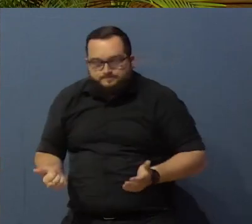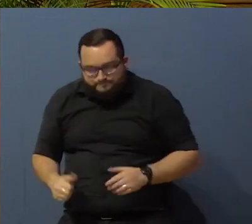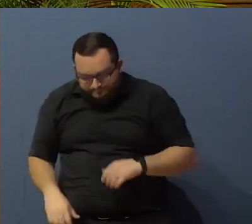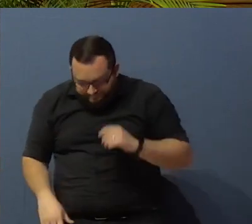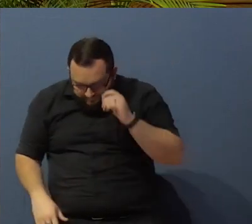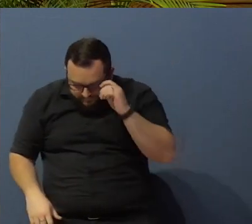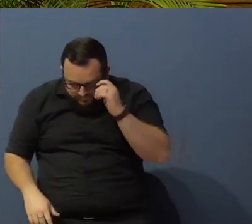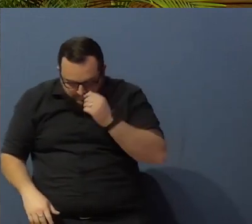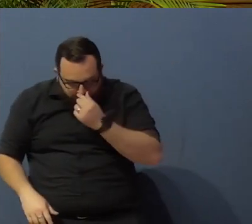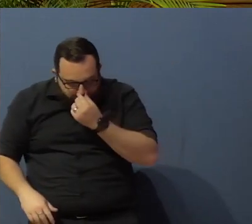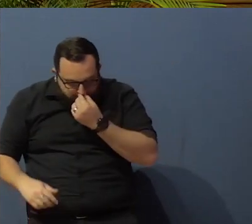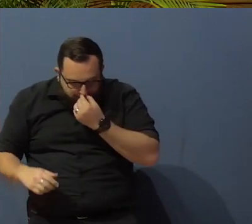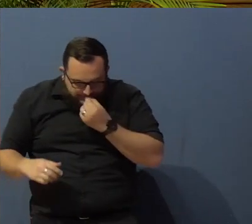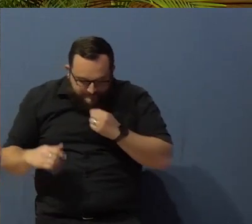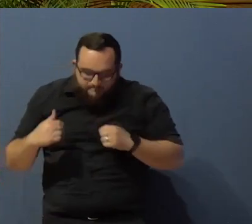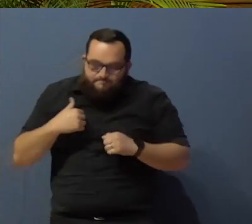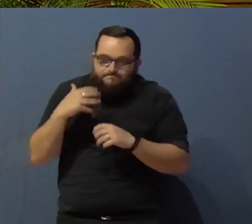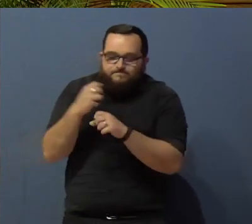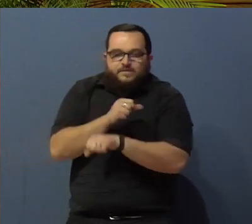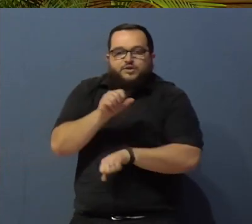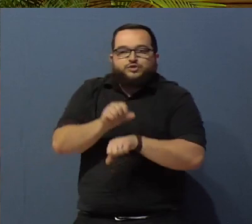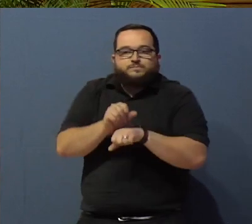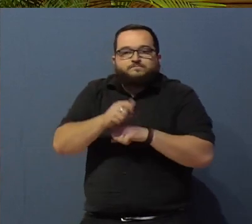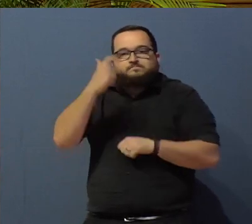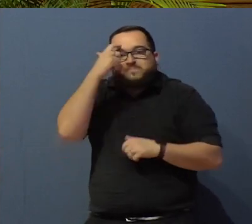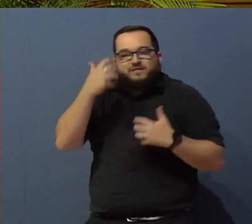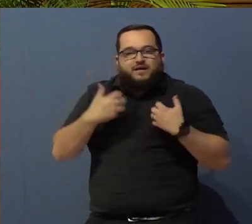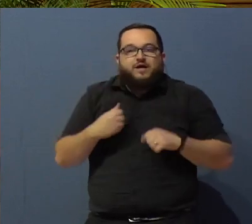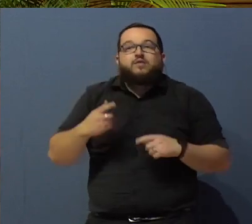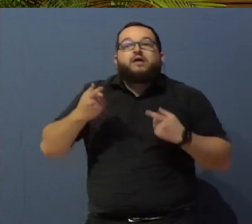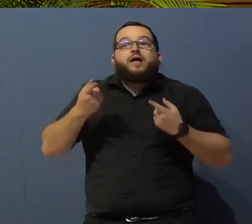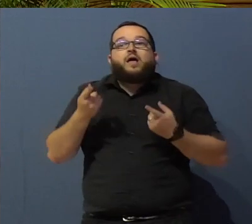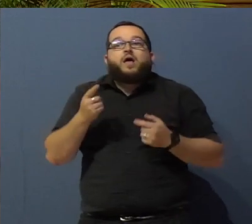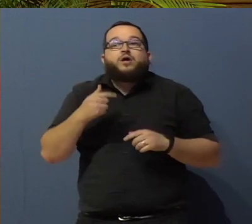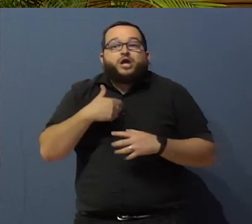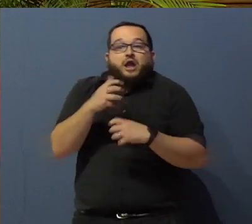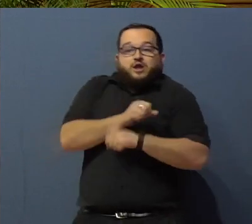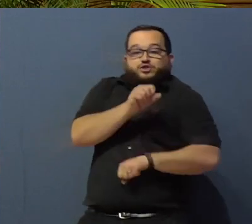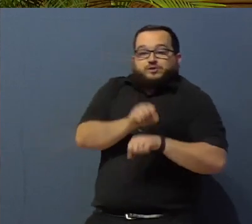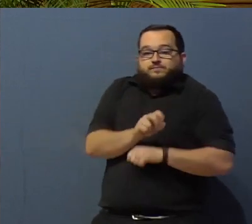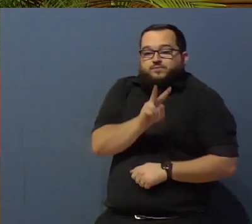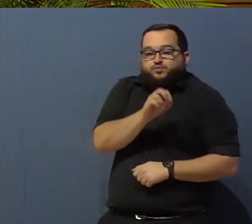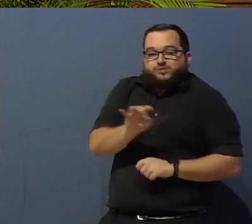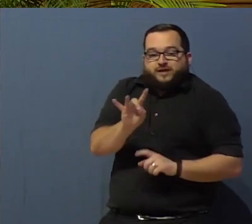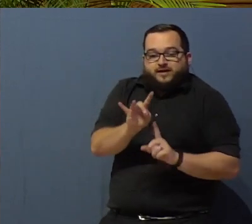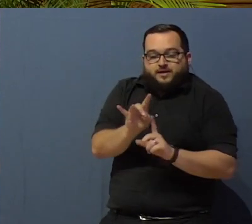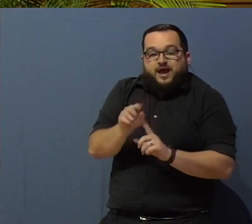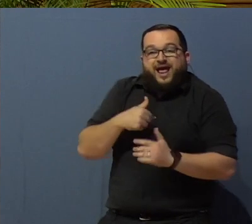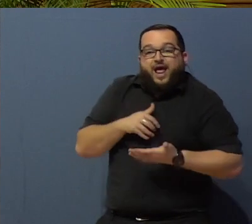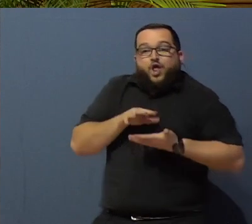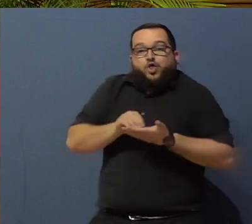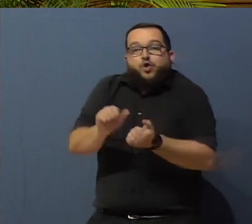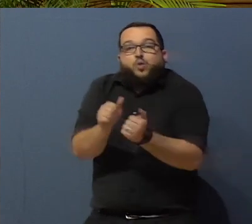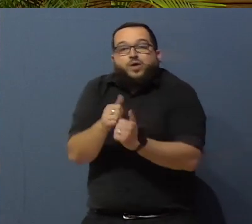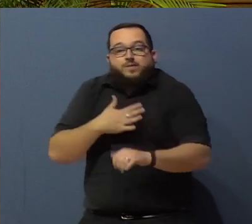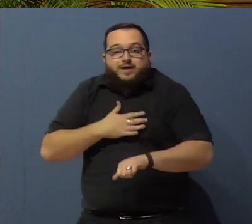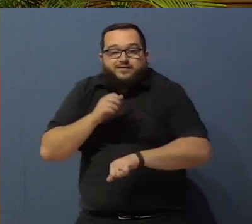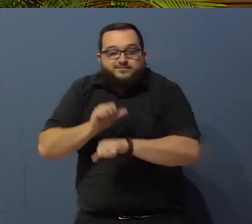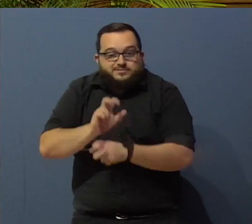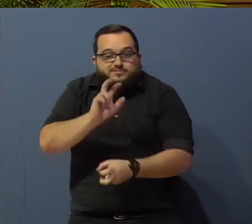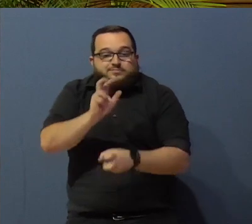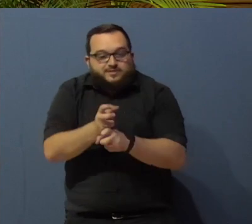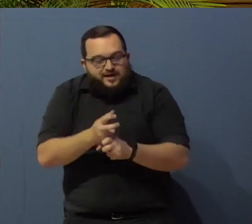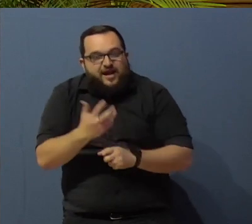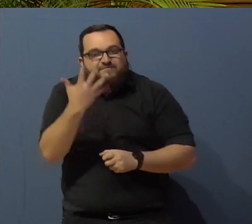I received employment in the mental health field in 2008, and I learned through my occupational struggles five